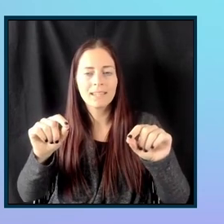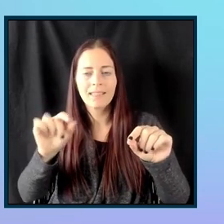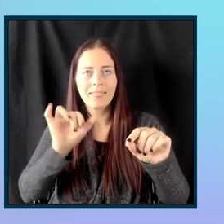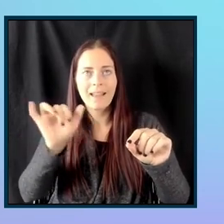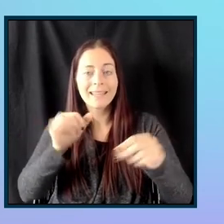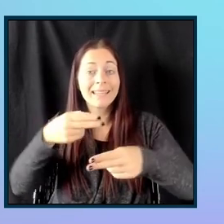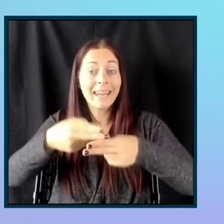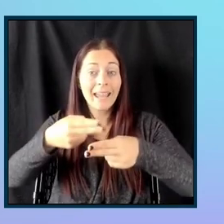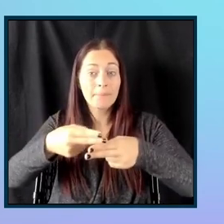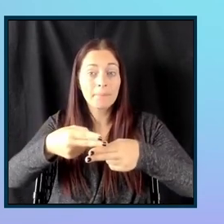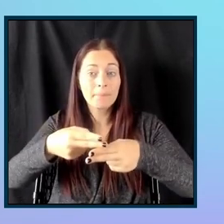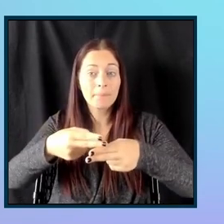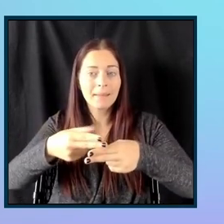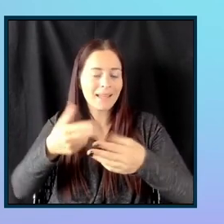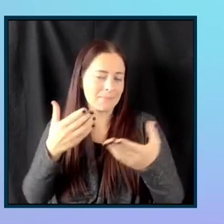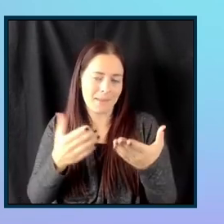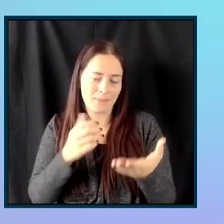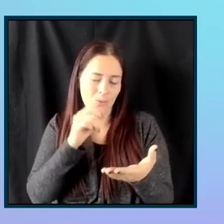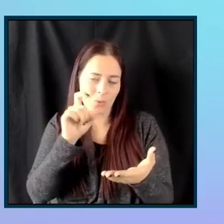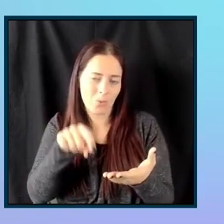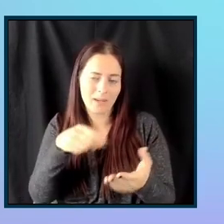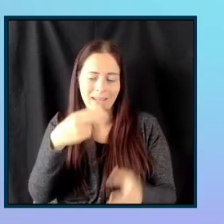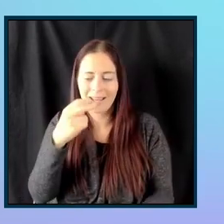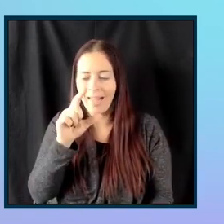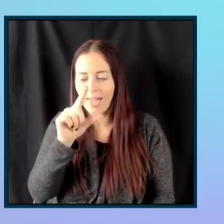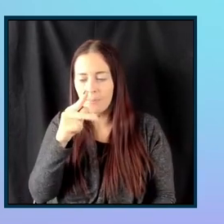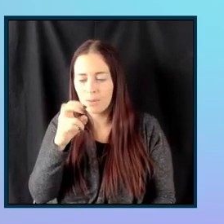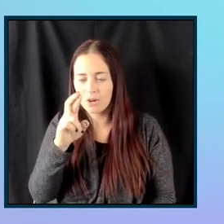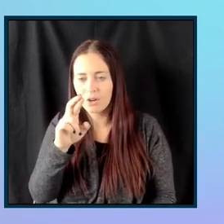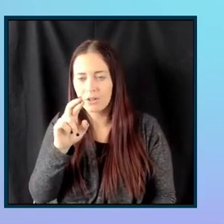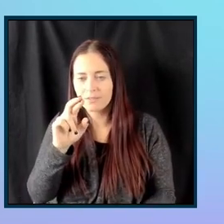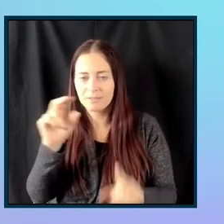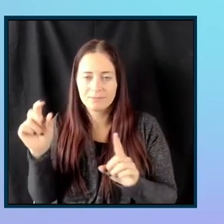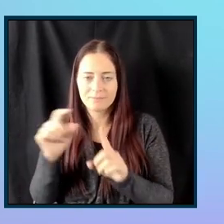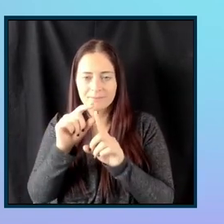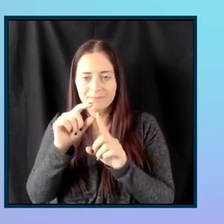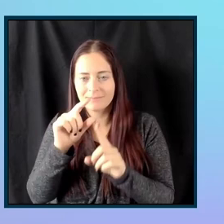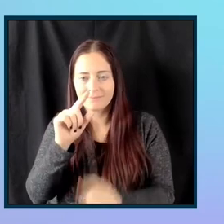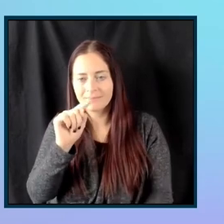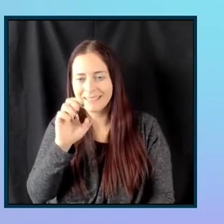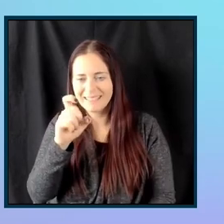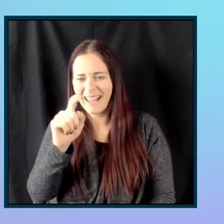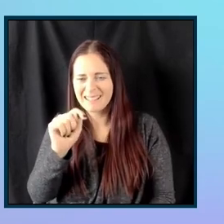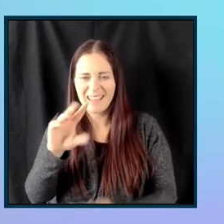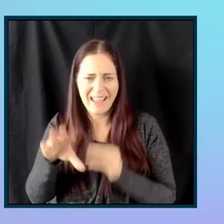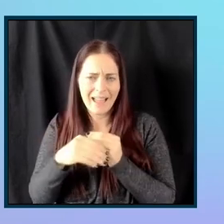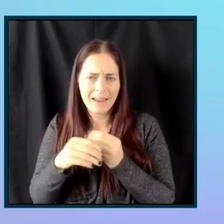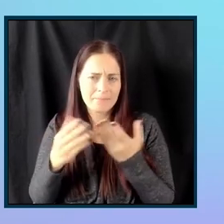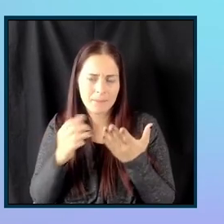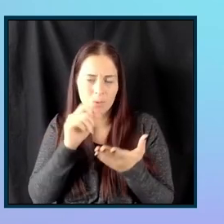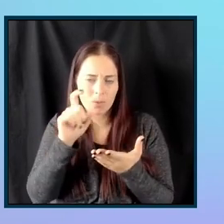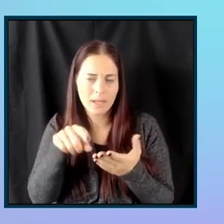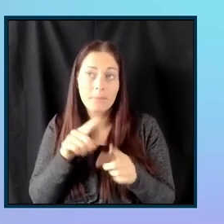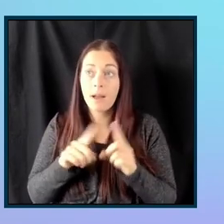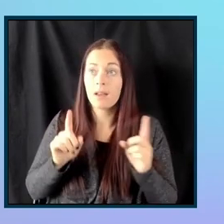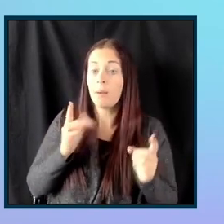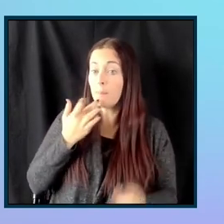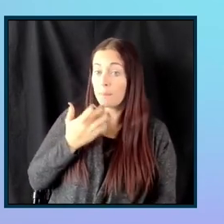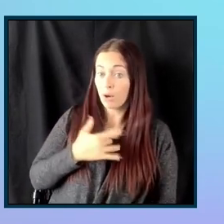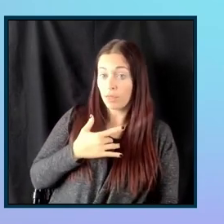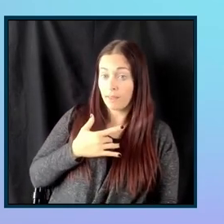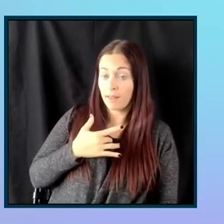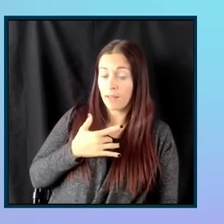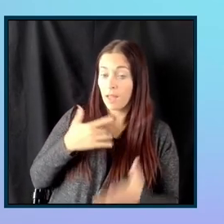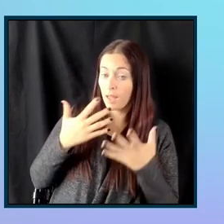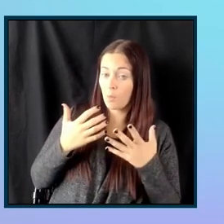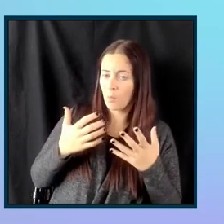right, like this helper text for that. But things like, like you said, like, let's say that we're asking for a birthday, we might want to